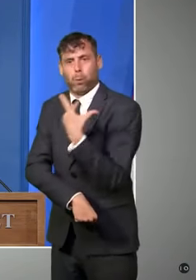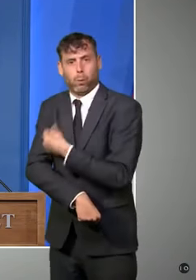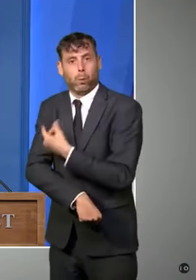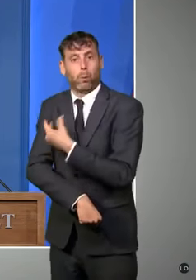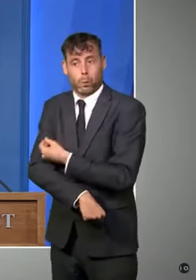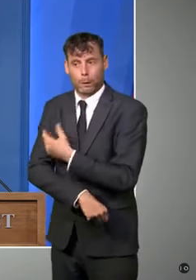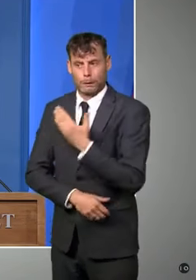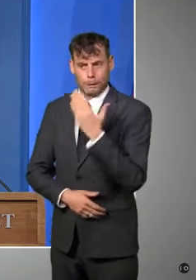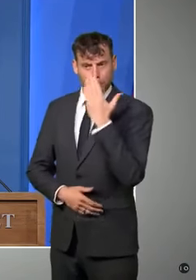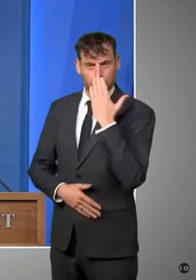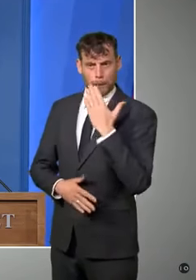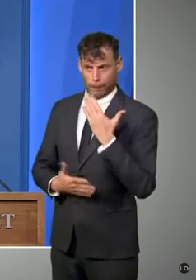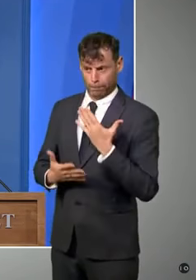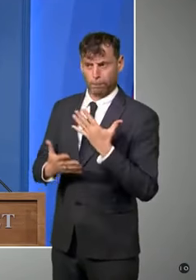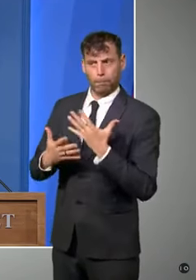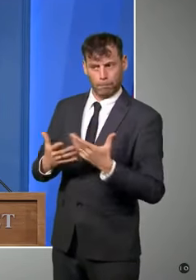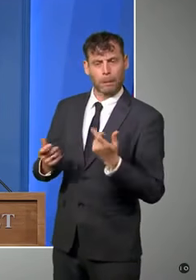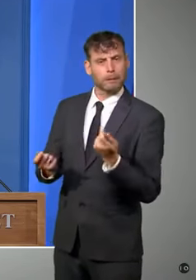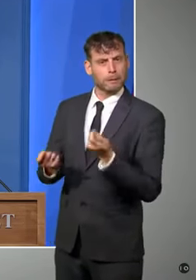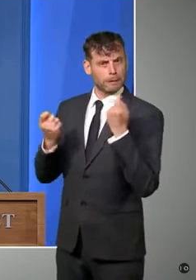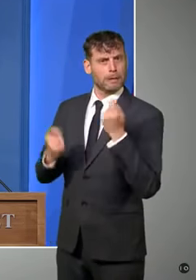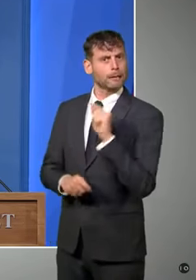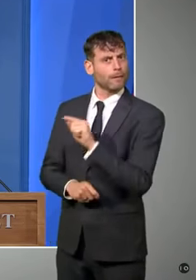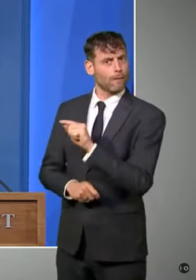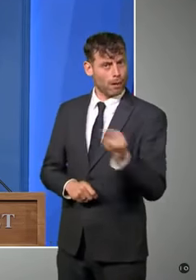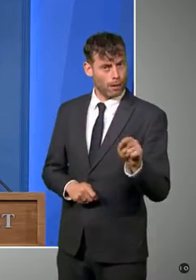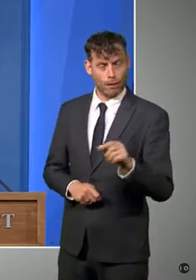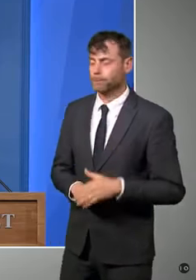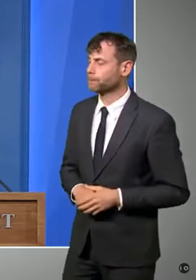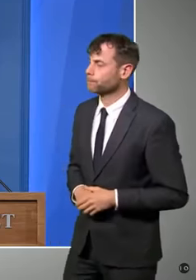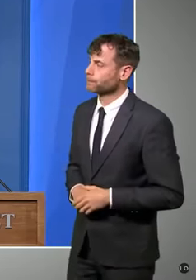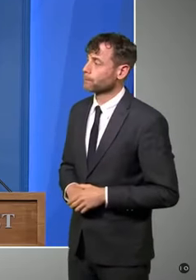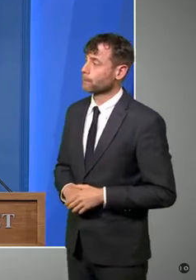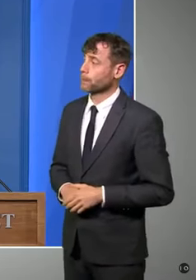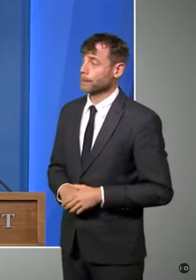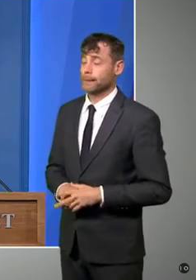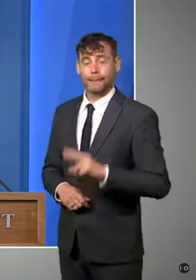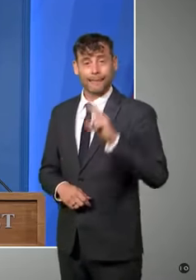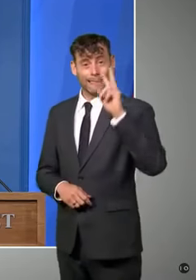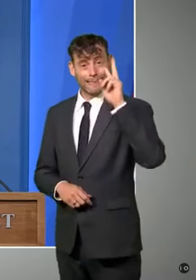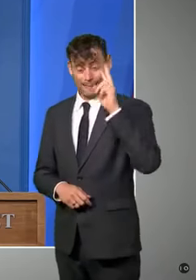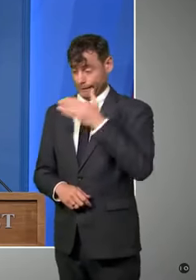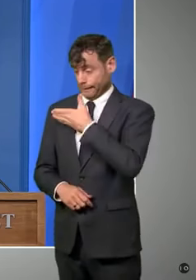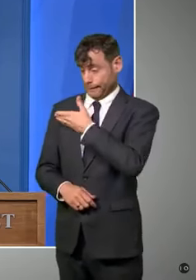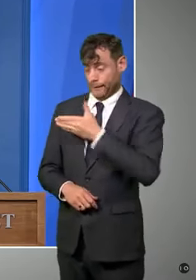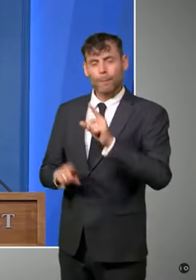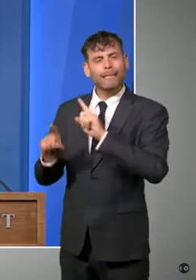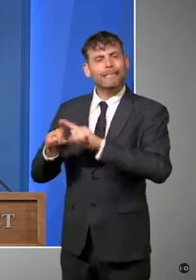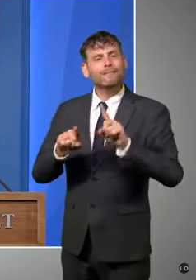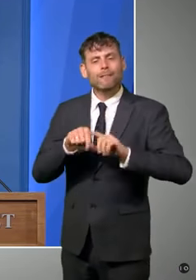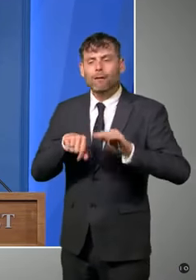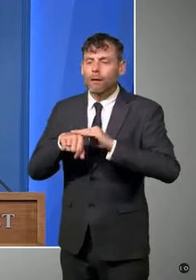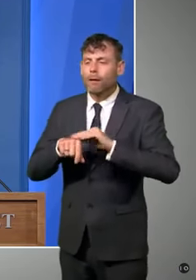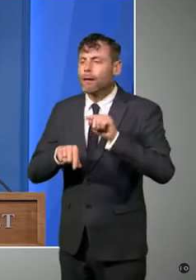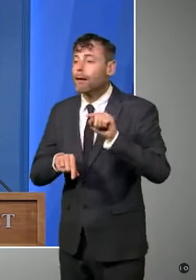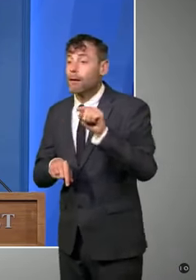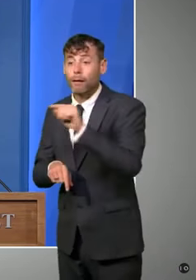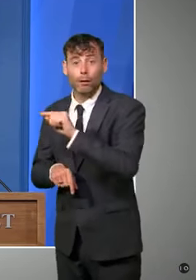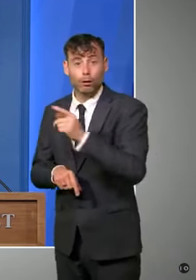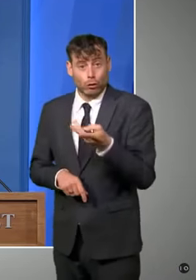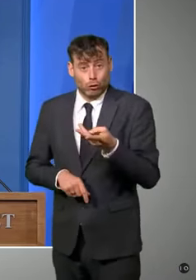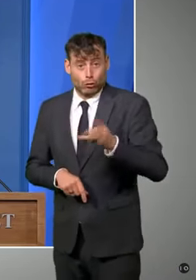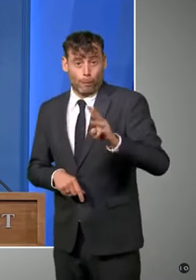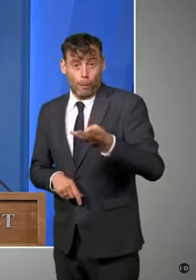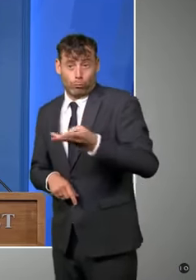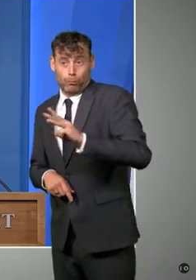plan in February, uptake from all ethnic minority backgrounds has tripled, outpacing the national average across all ethnicities.